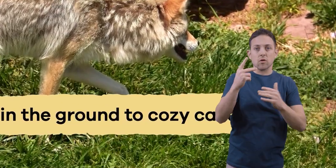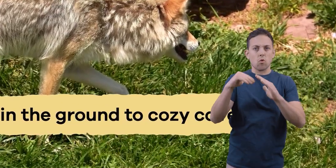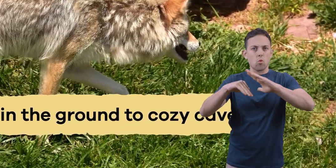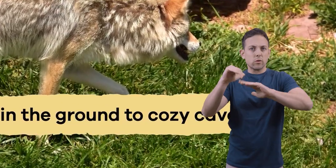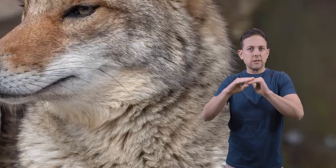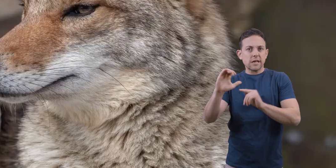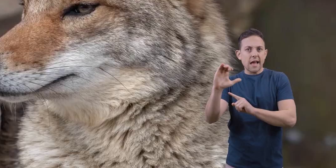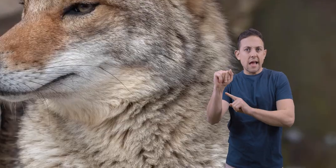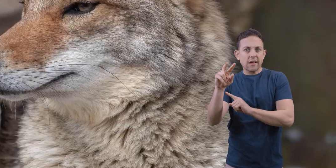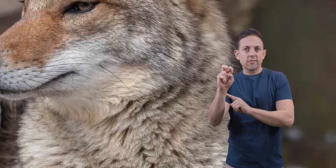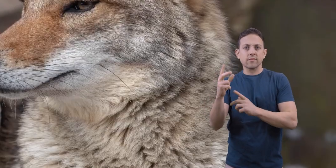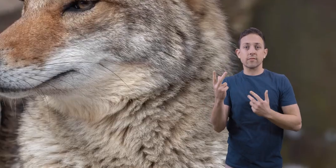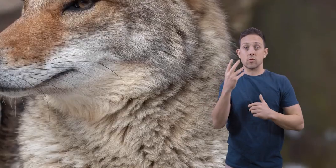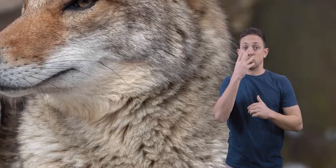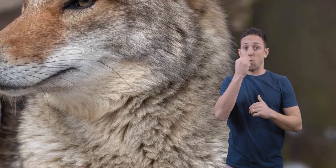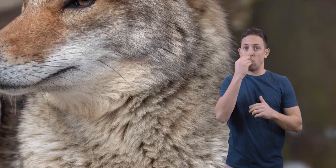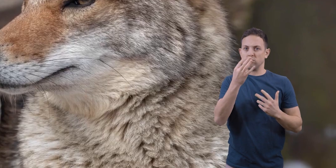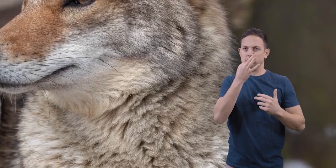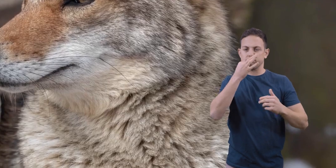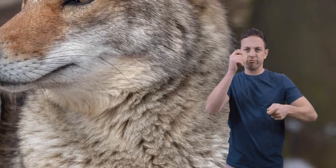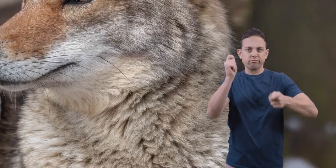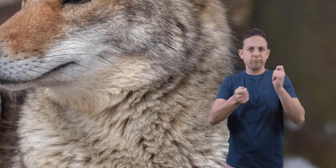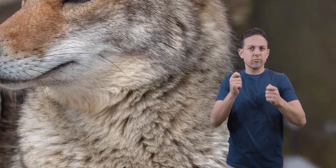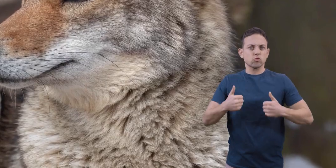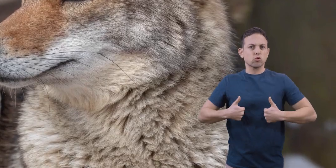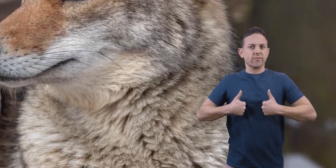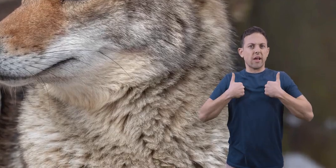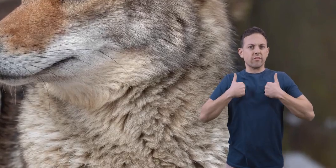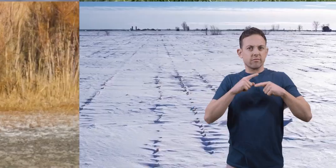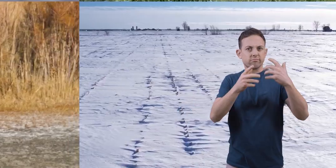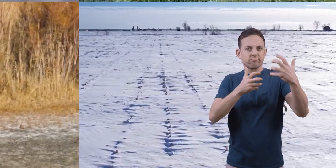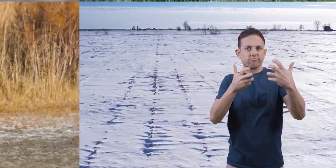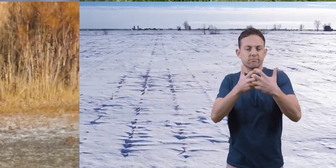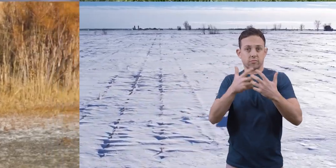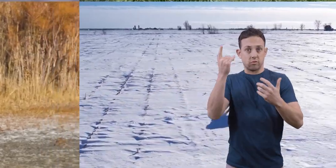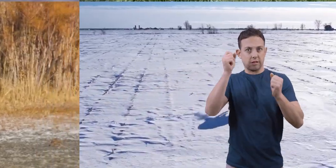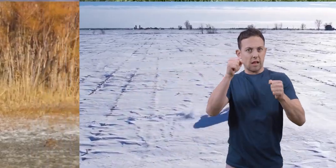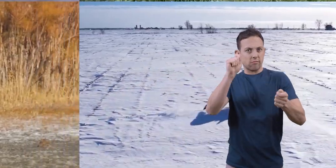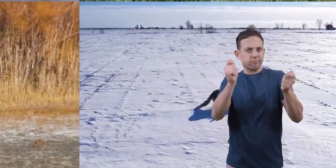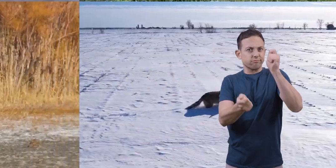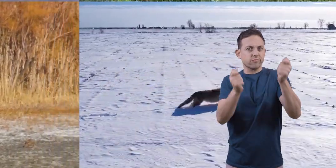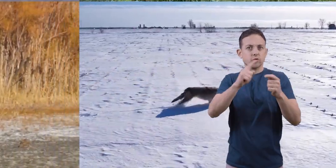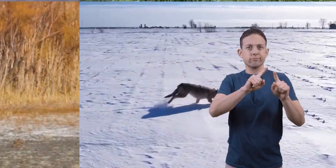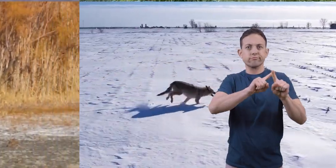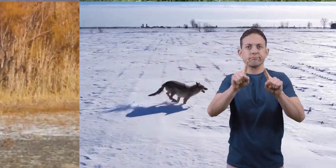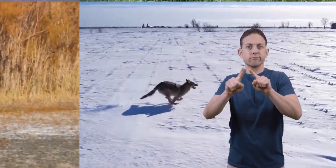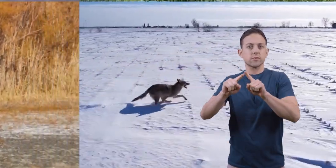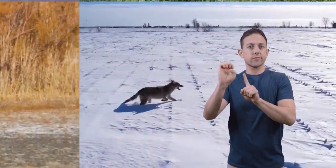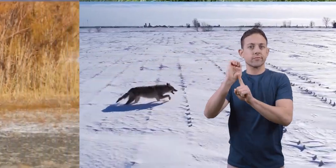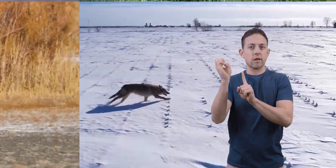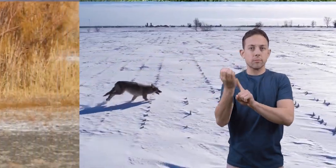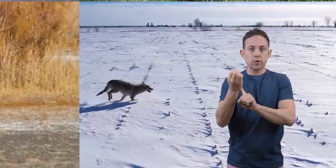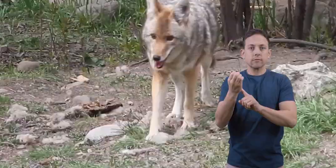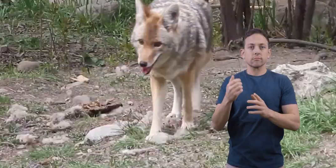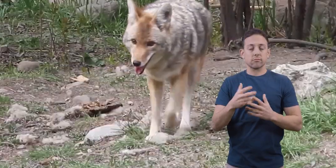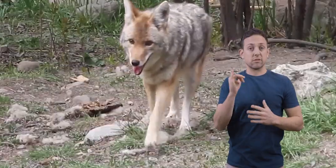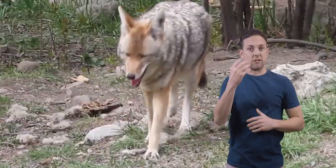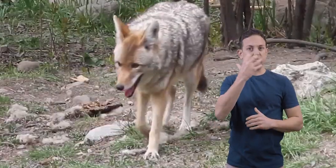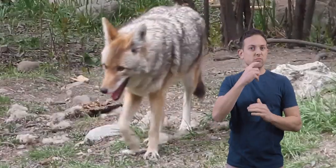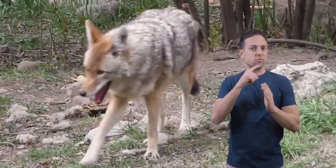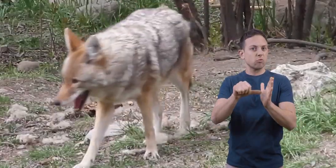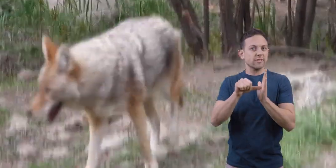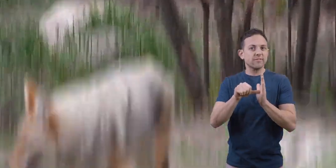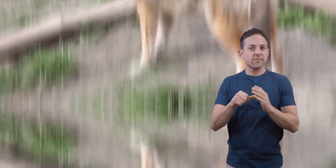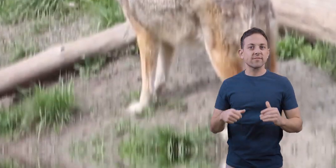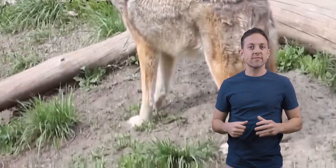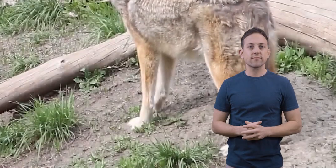caves. Coyotes are the ultimate survival experts because they can adapt to multiple environments. That's